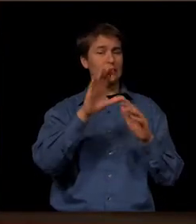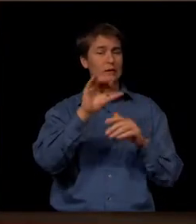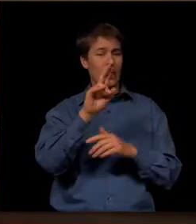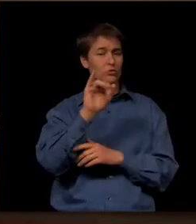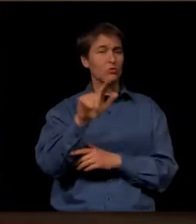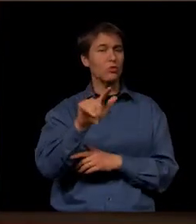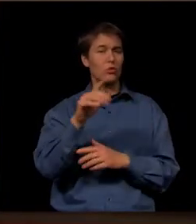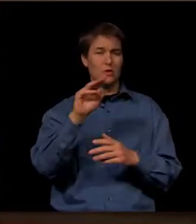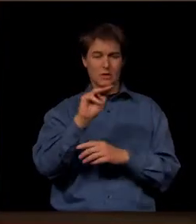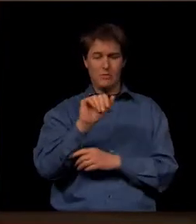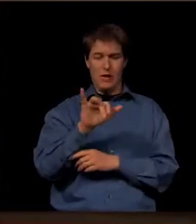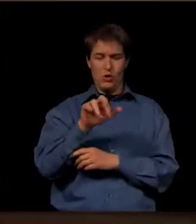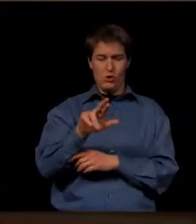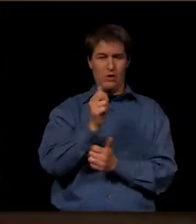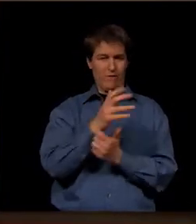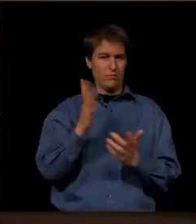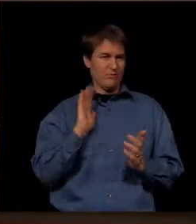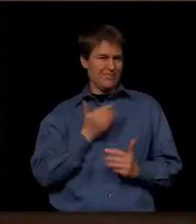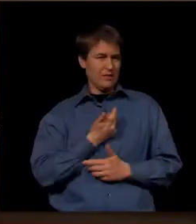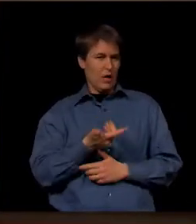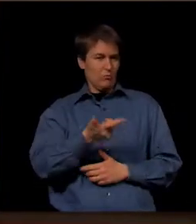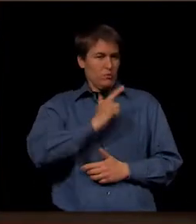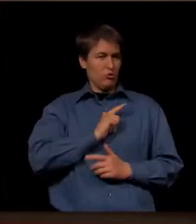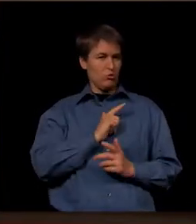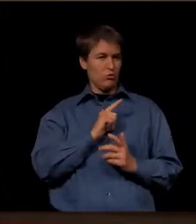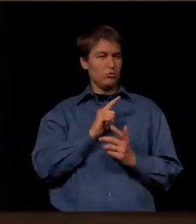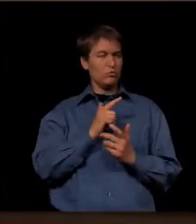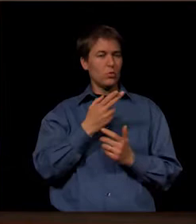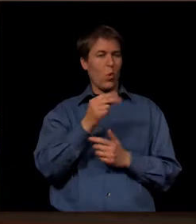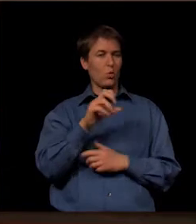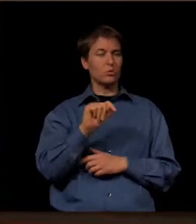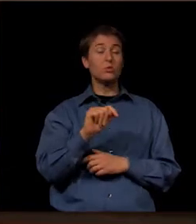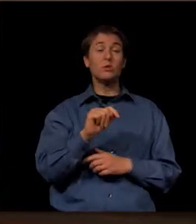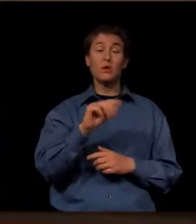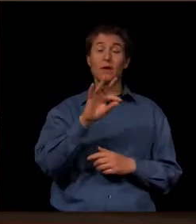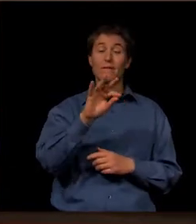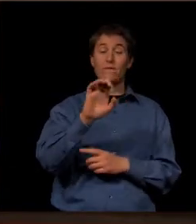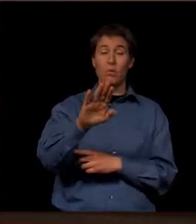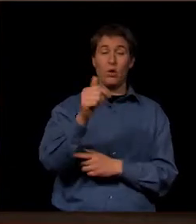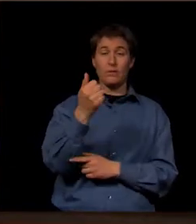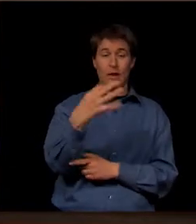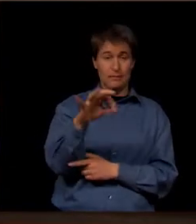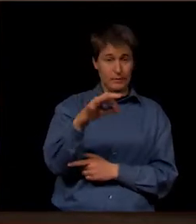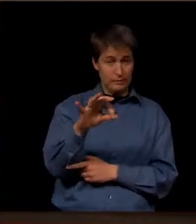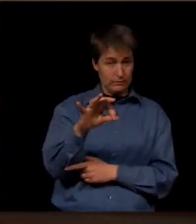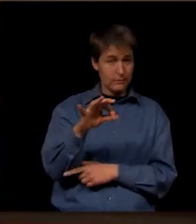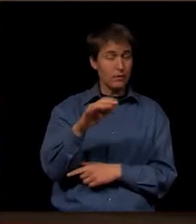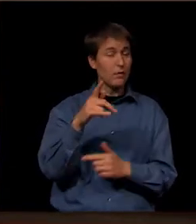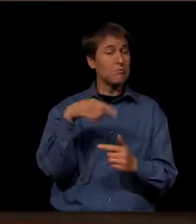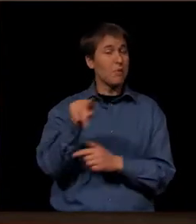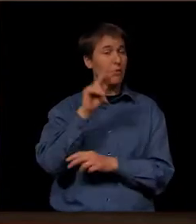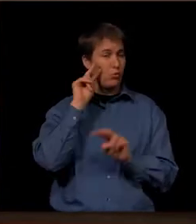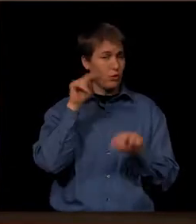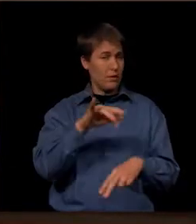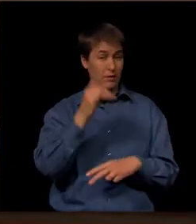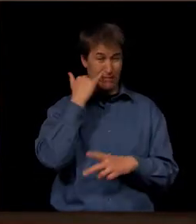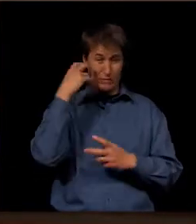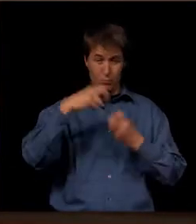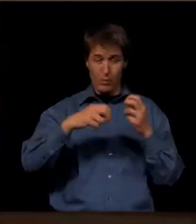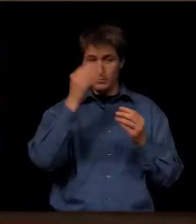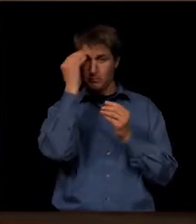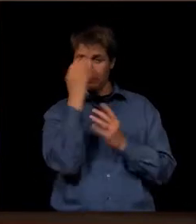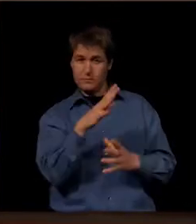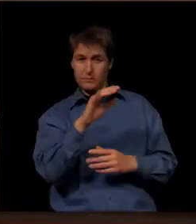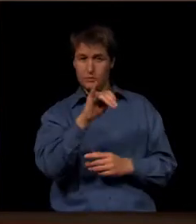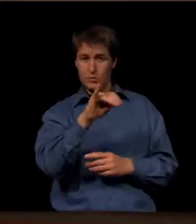and their staff. It's our turn to host. And we're looking at February 19th. And so you might take a look at that. And if it's a problem, let Joy know,